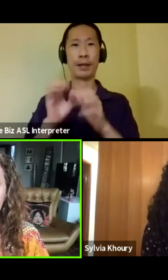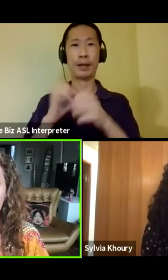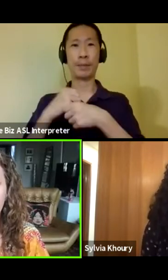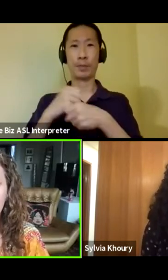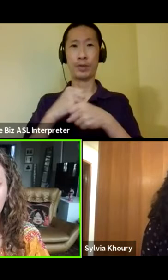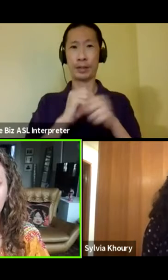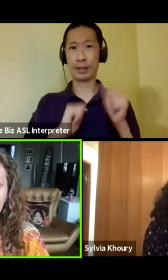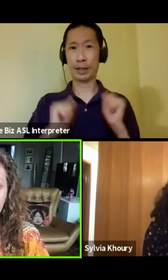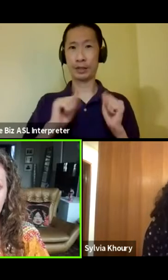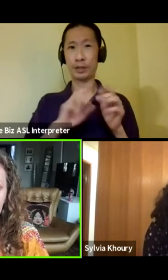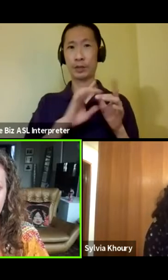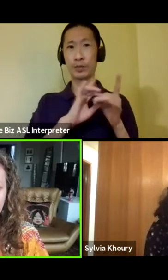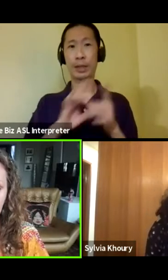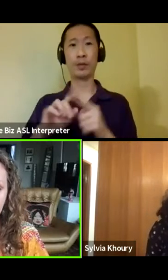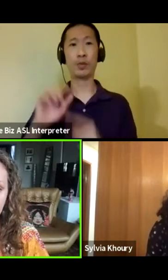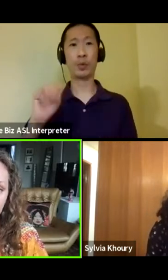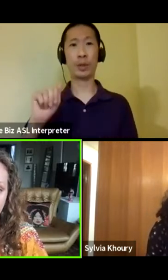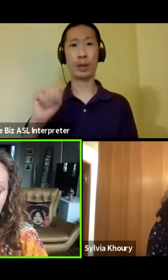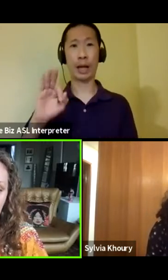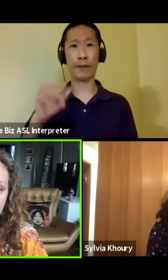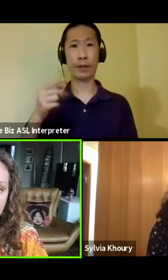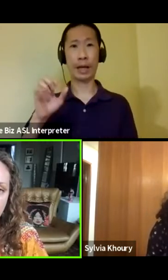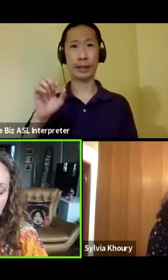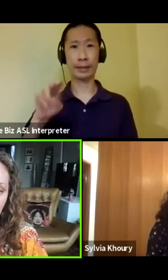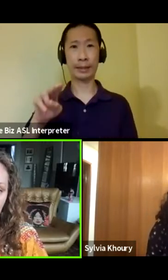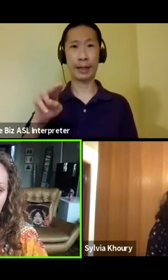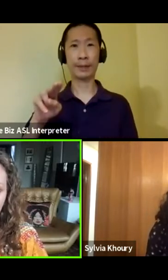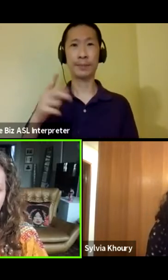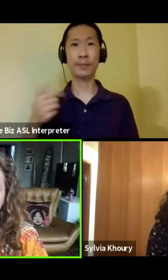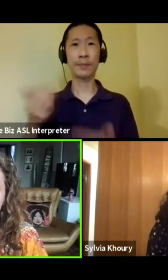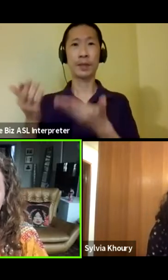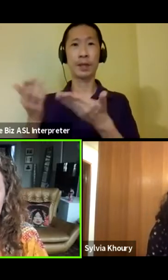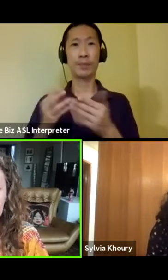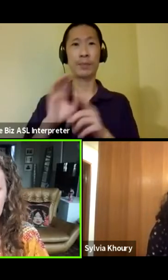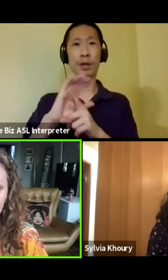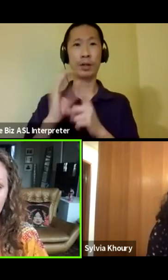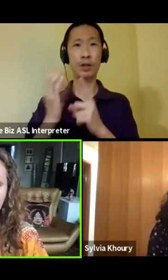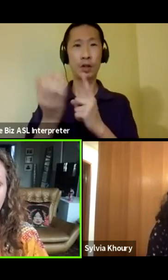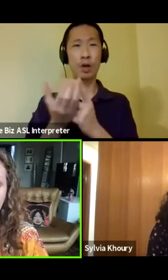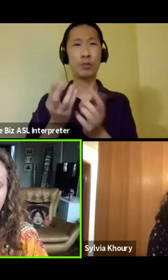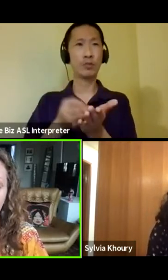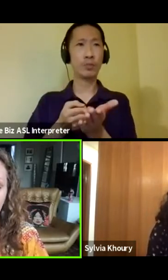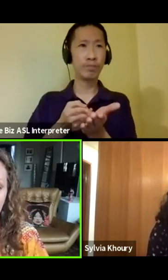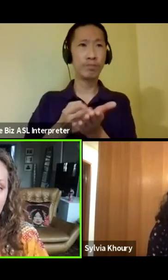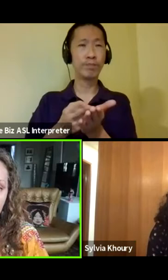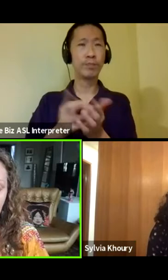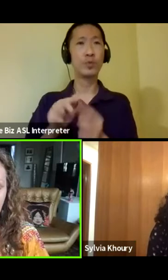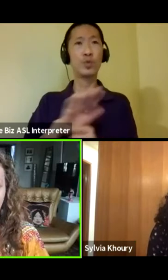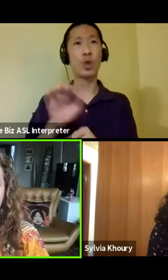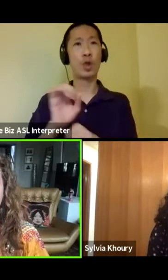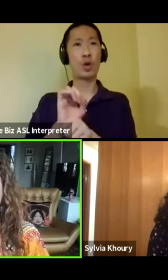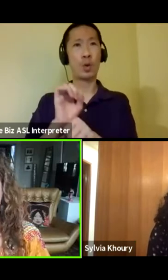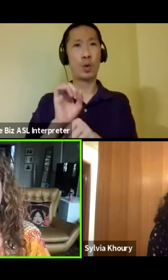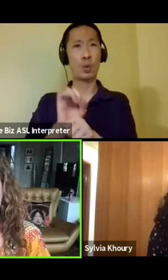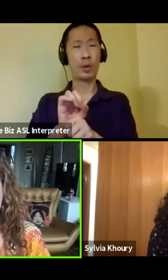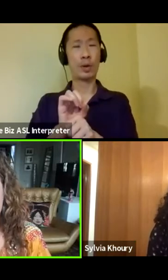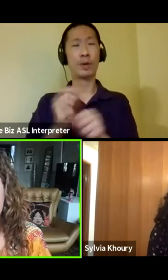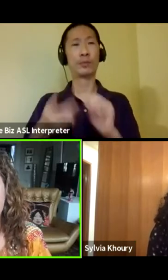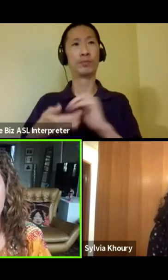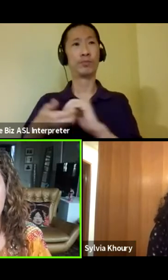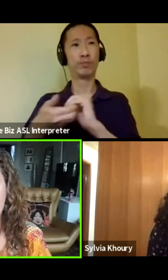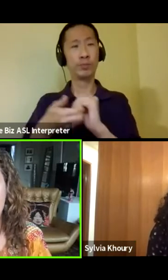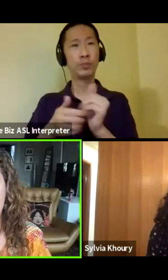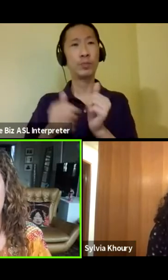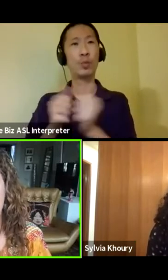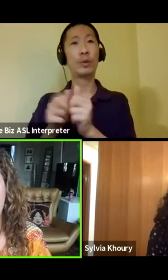that were related to afghanistan and i brought cultural authenticity to their work by working with the